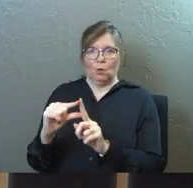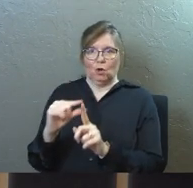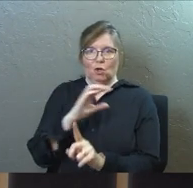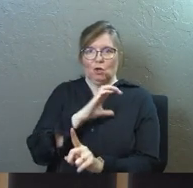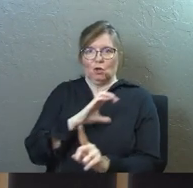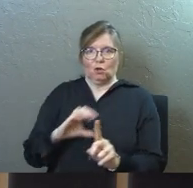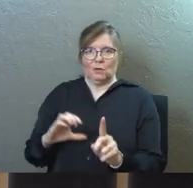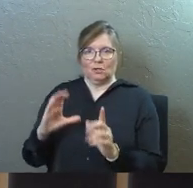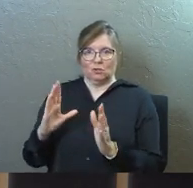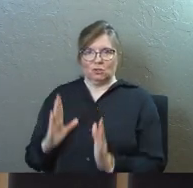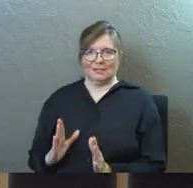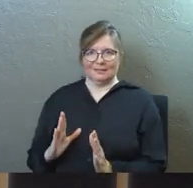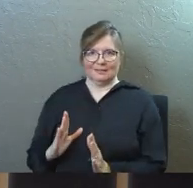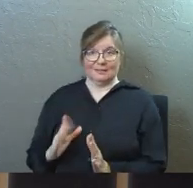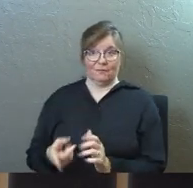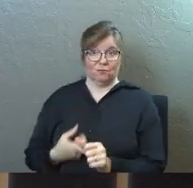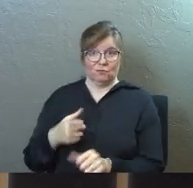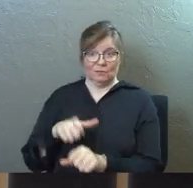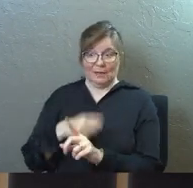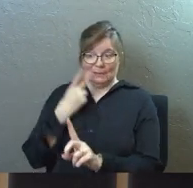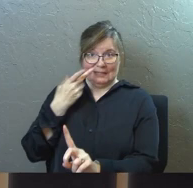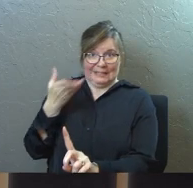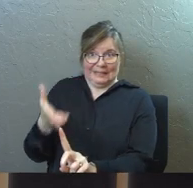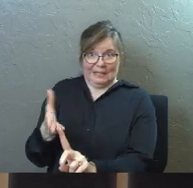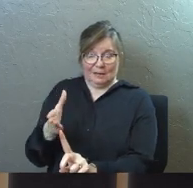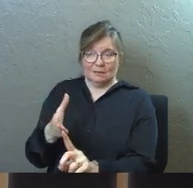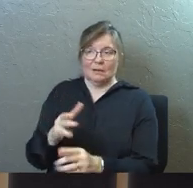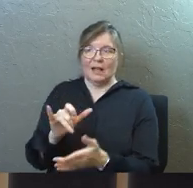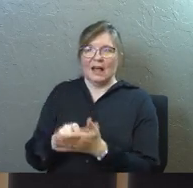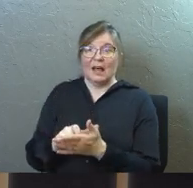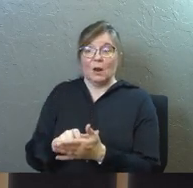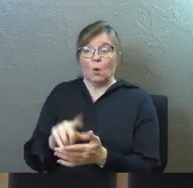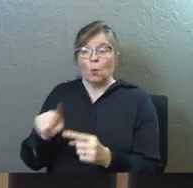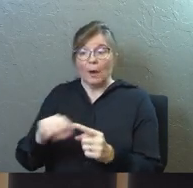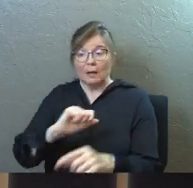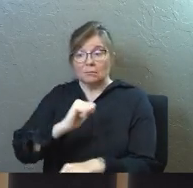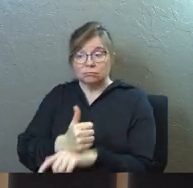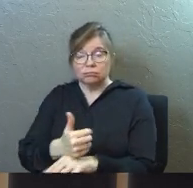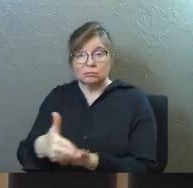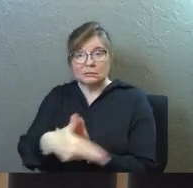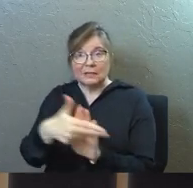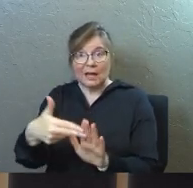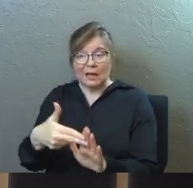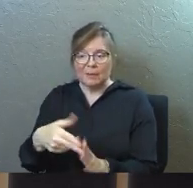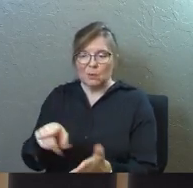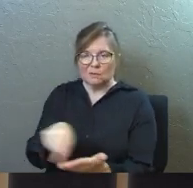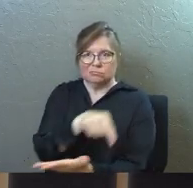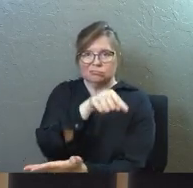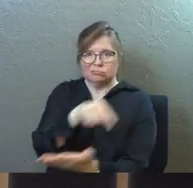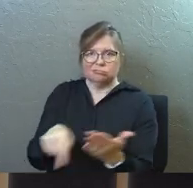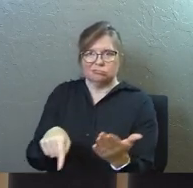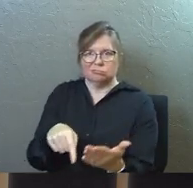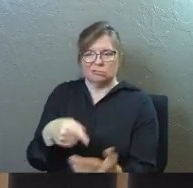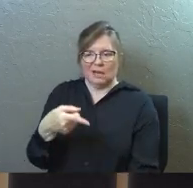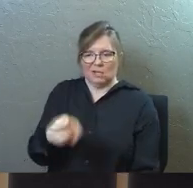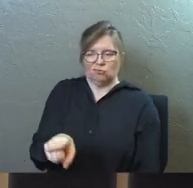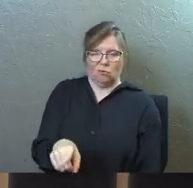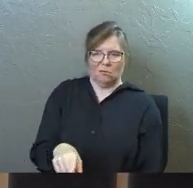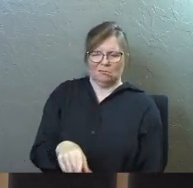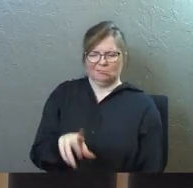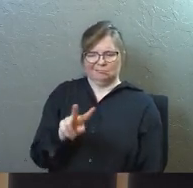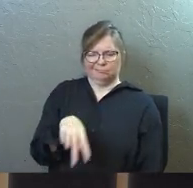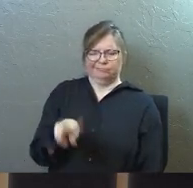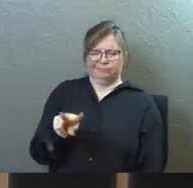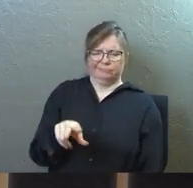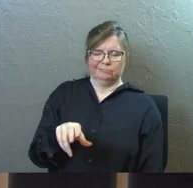and when it started, scholars tell us it was a derisive term, it was a put down, it was like, look at these